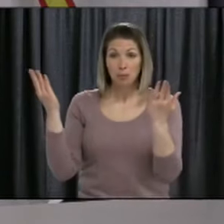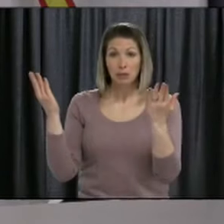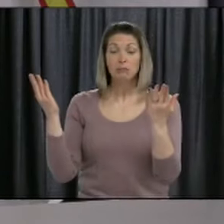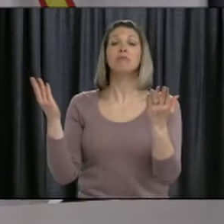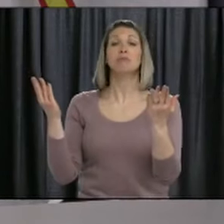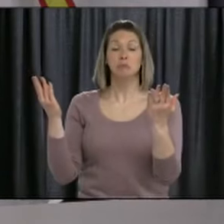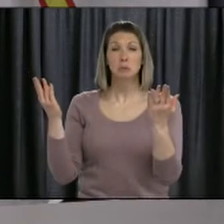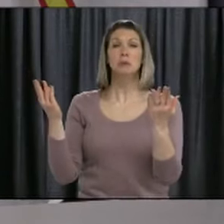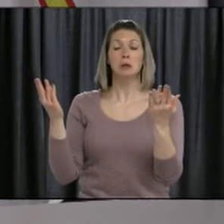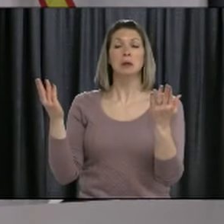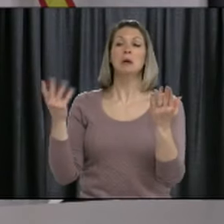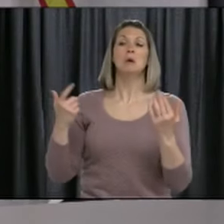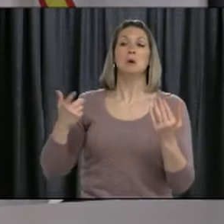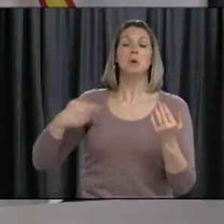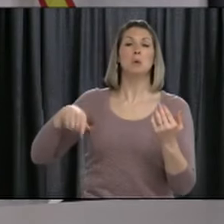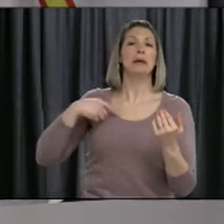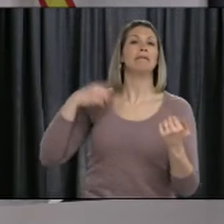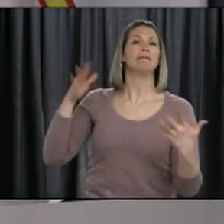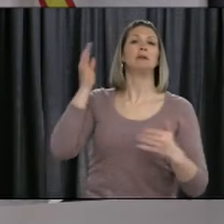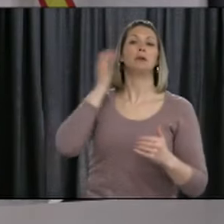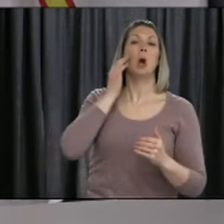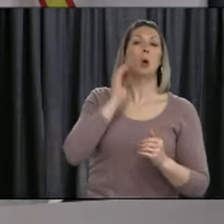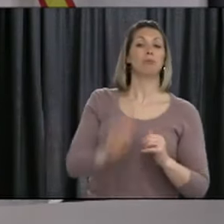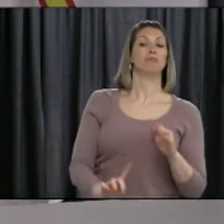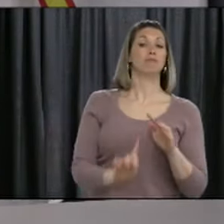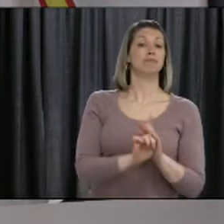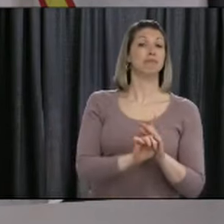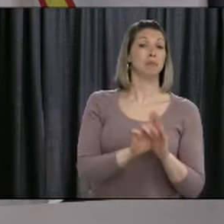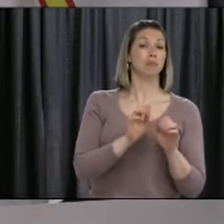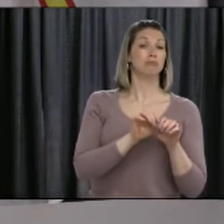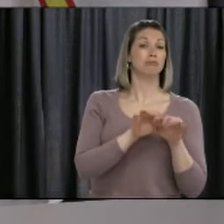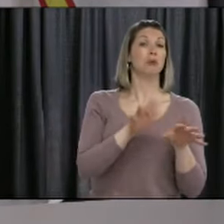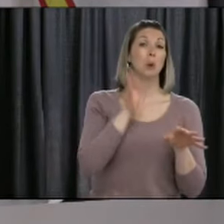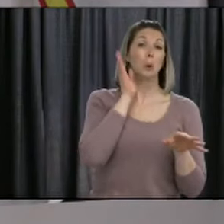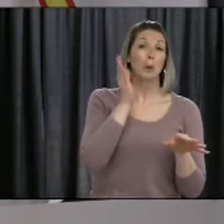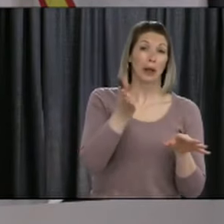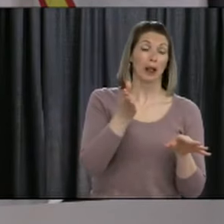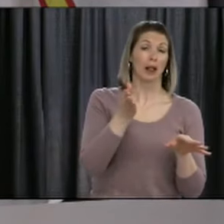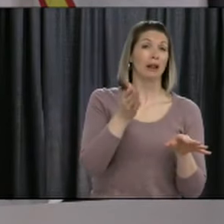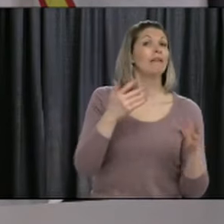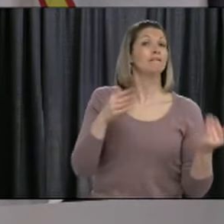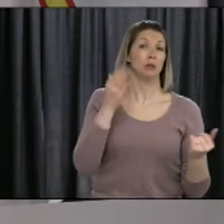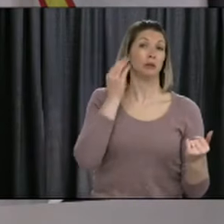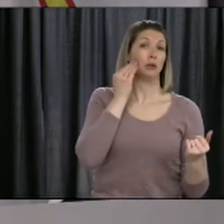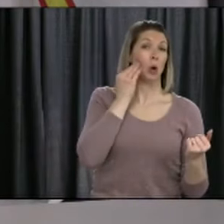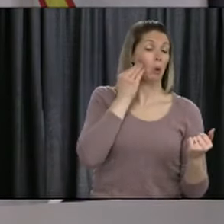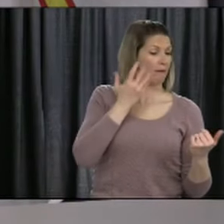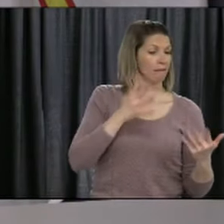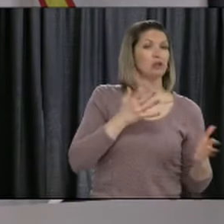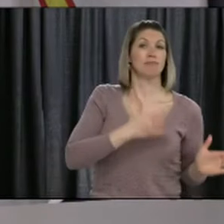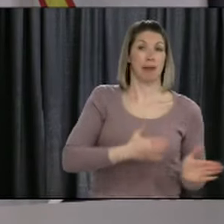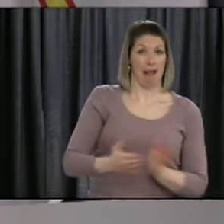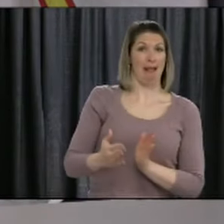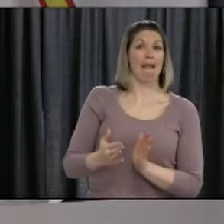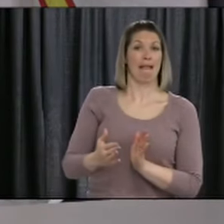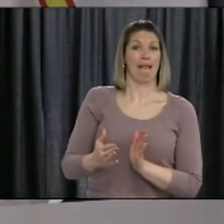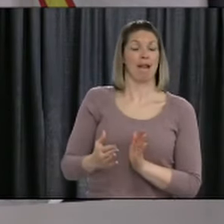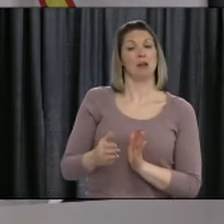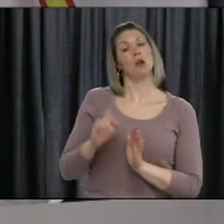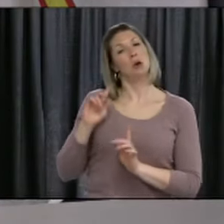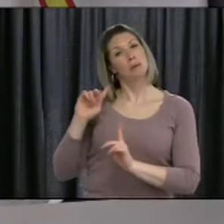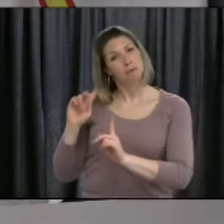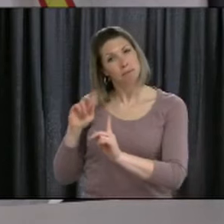for that. We're looking for that. So, you know, the important part is making sure that people are adhering to the